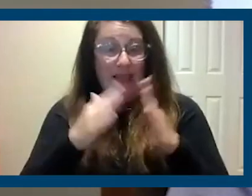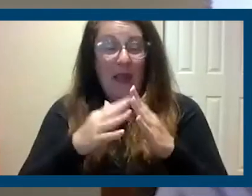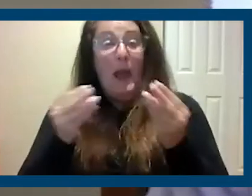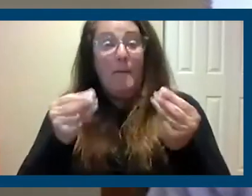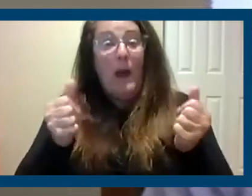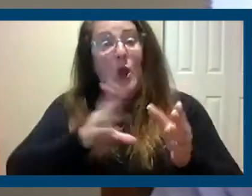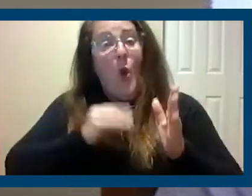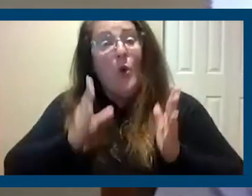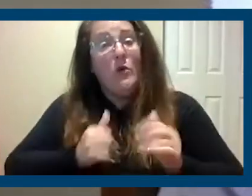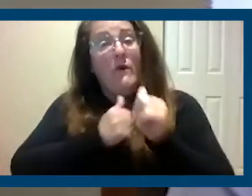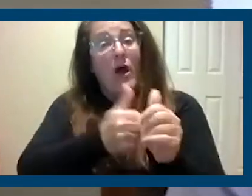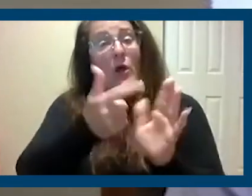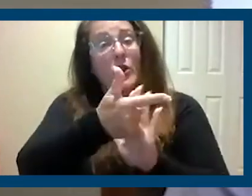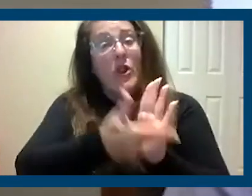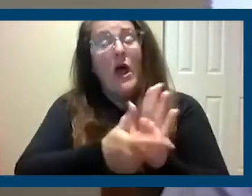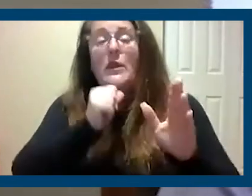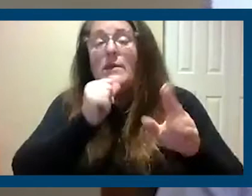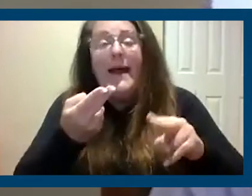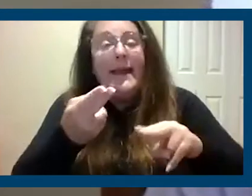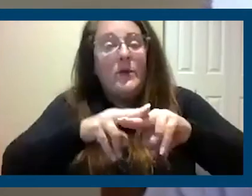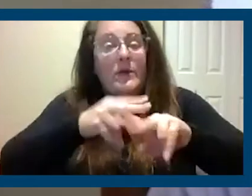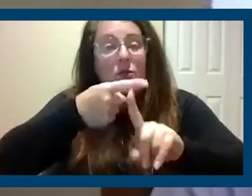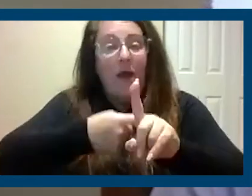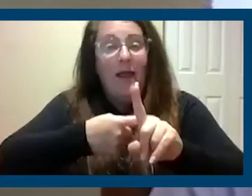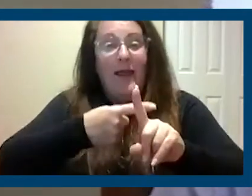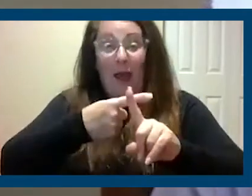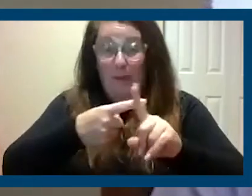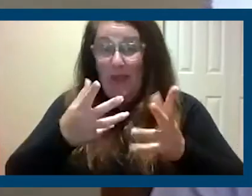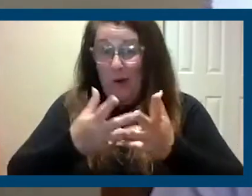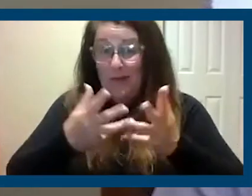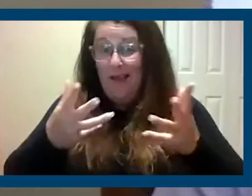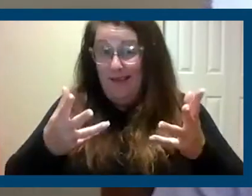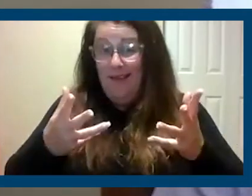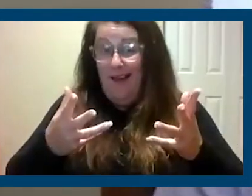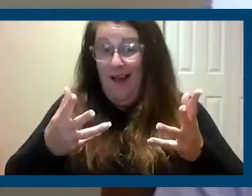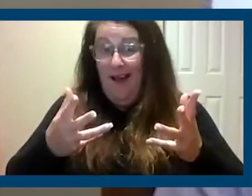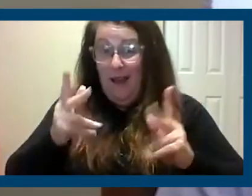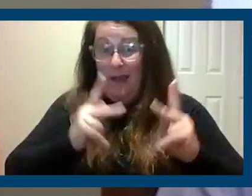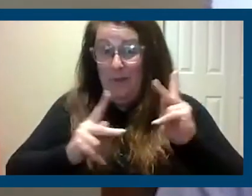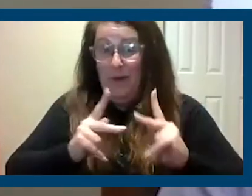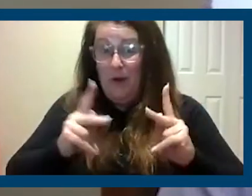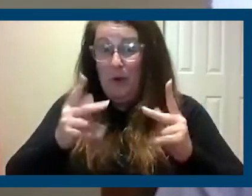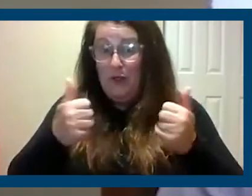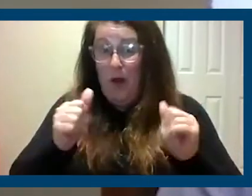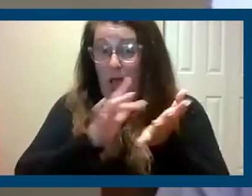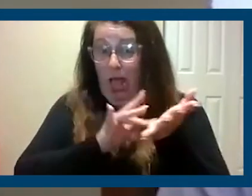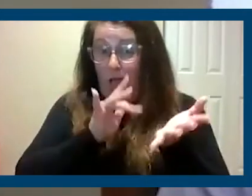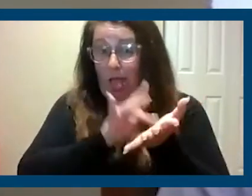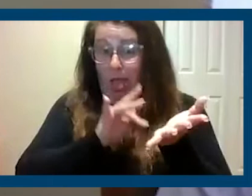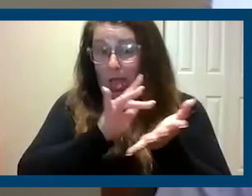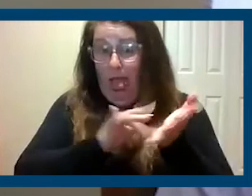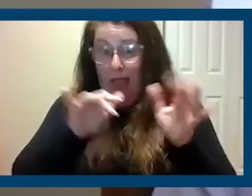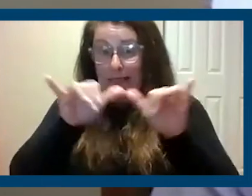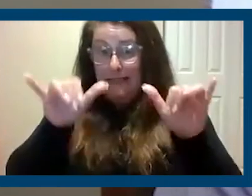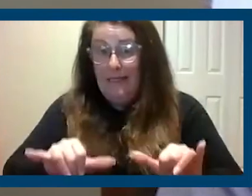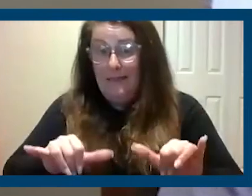the law and were not increasing rent. But there were lots of unscrupulous property owners as well trying to take advantage of the system.